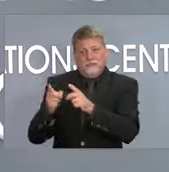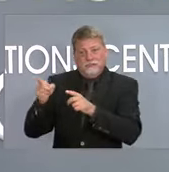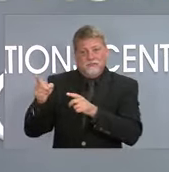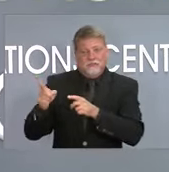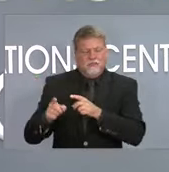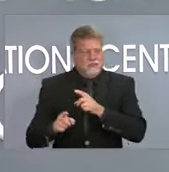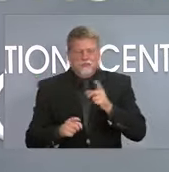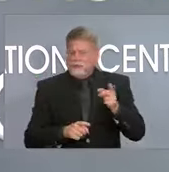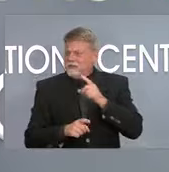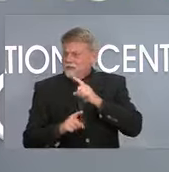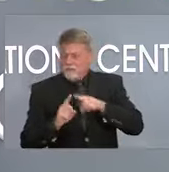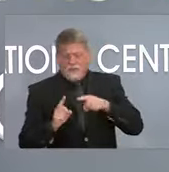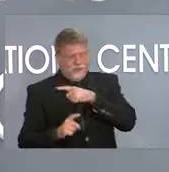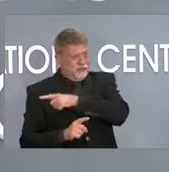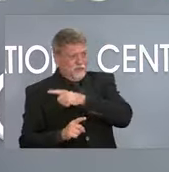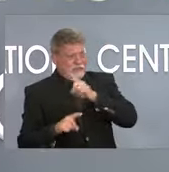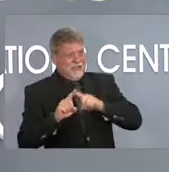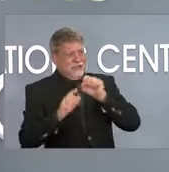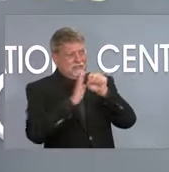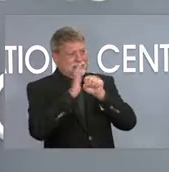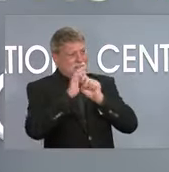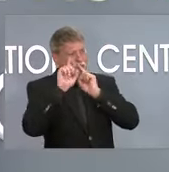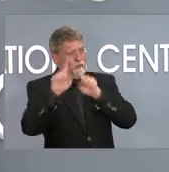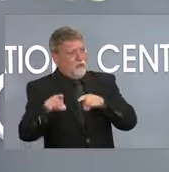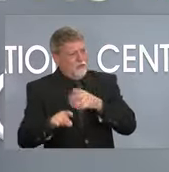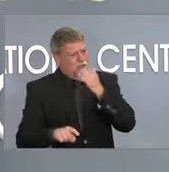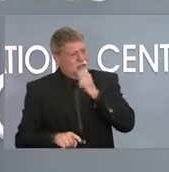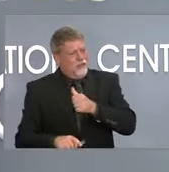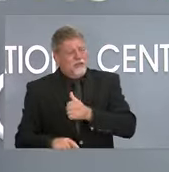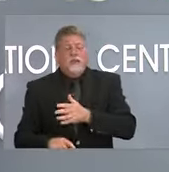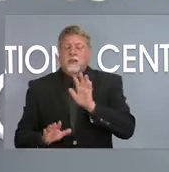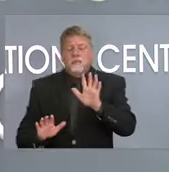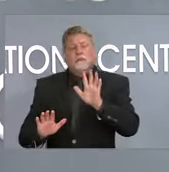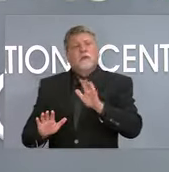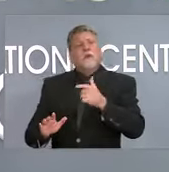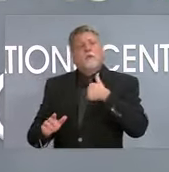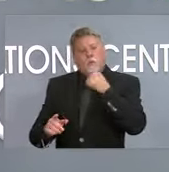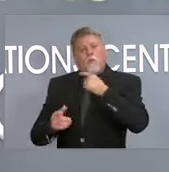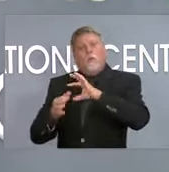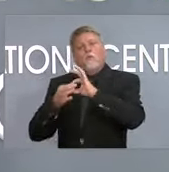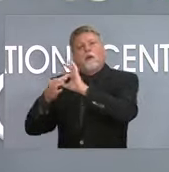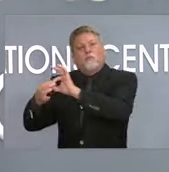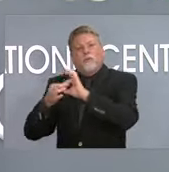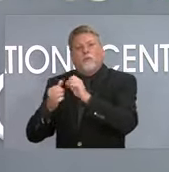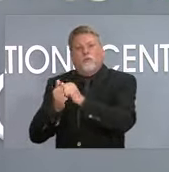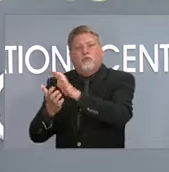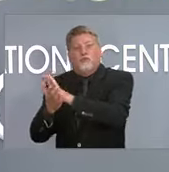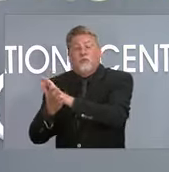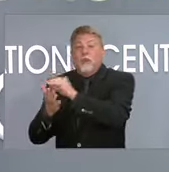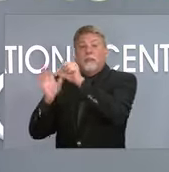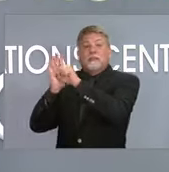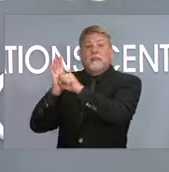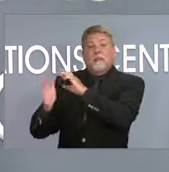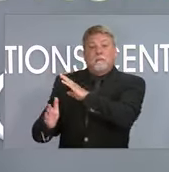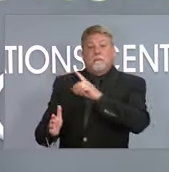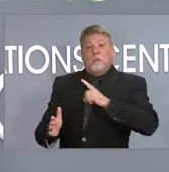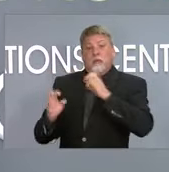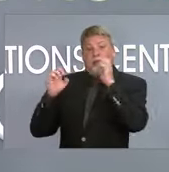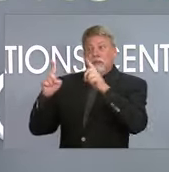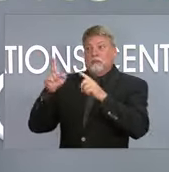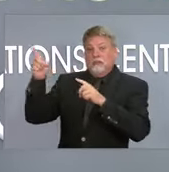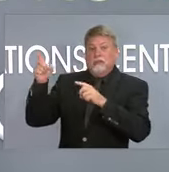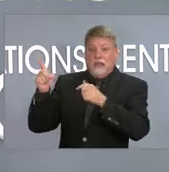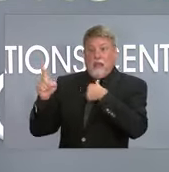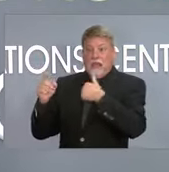within your office to mandate that. I mean, we certainly will work with schools will the State Board of Education that I have